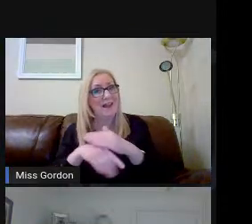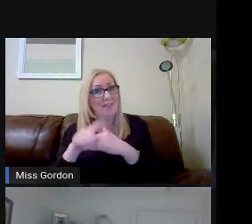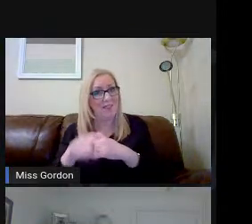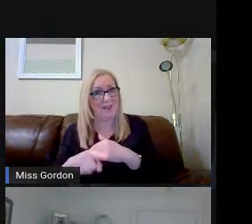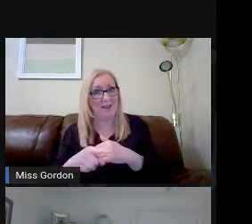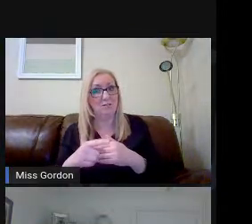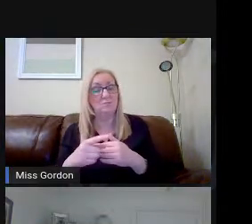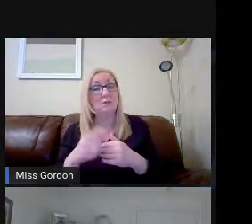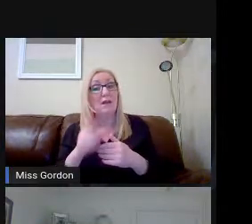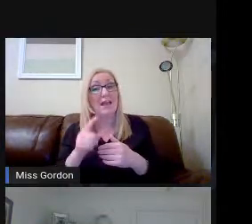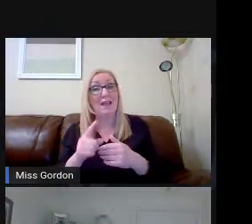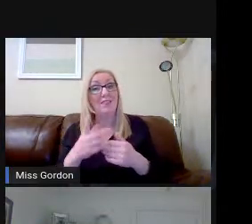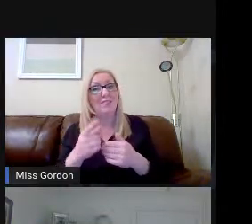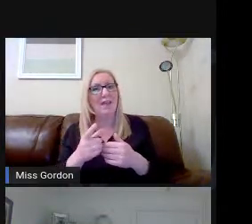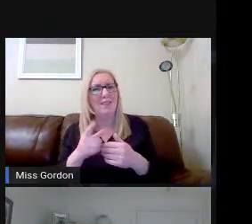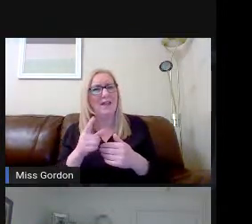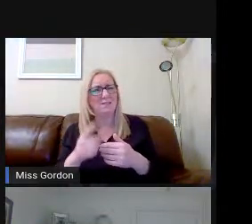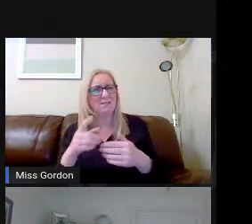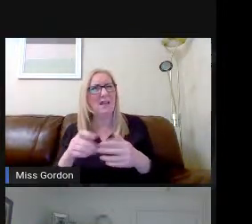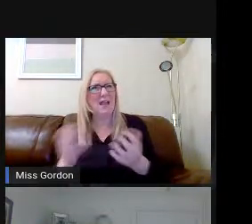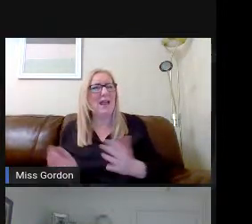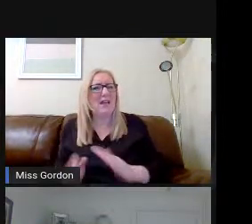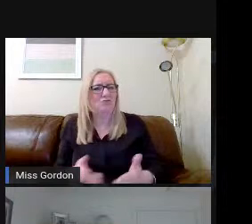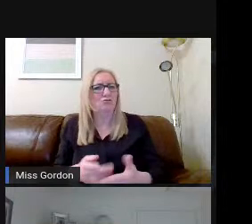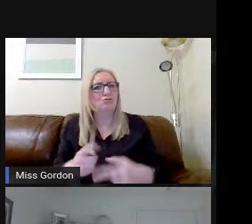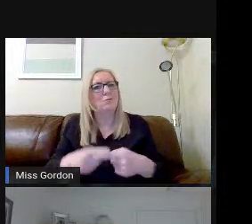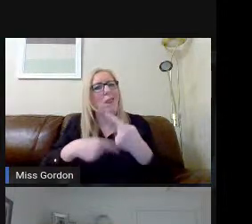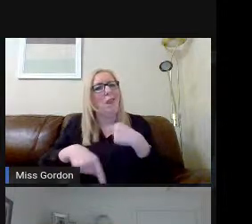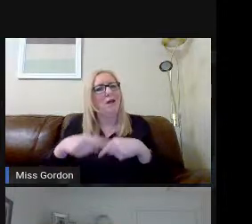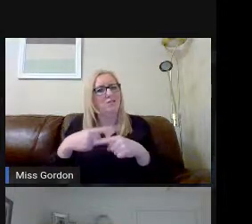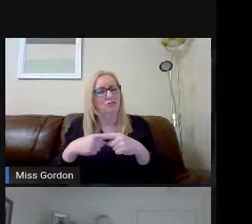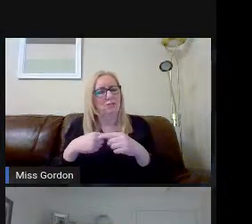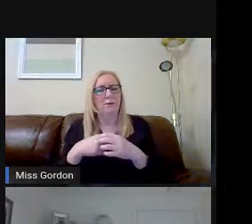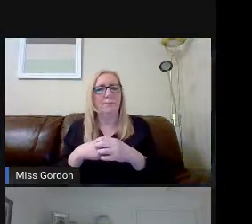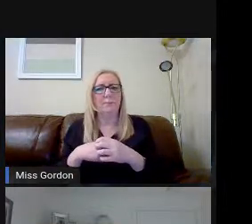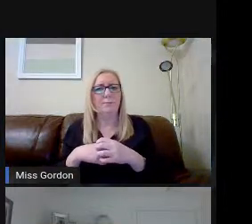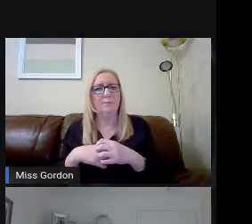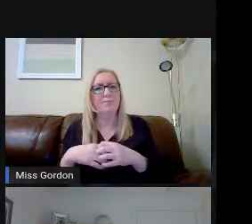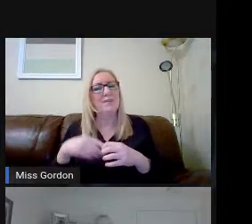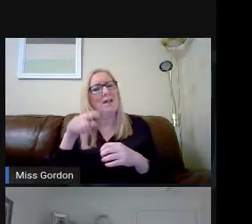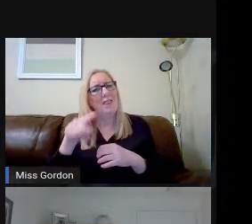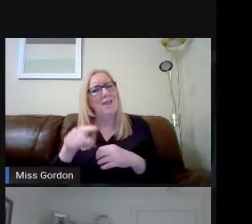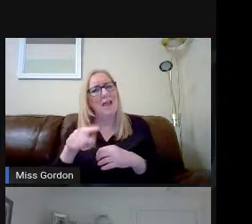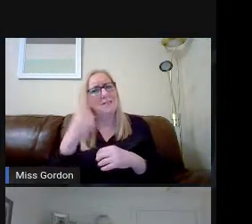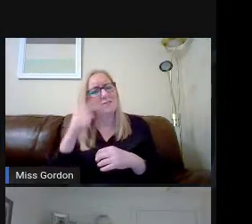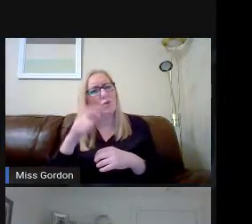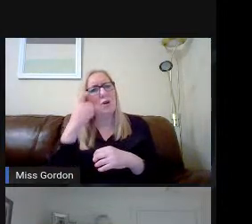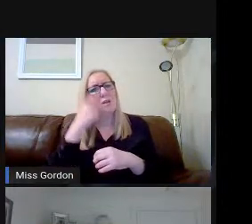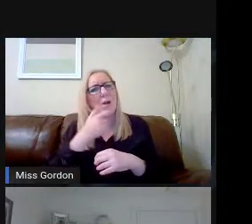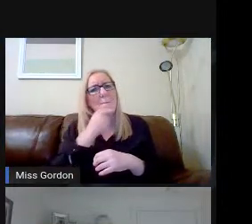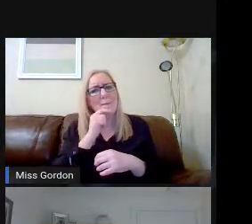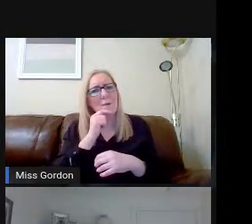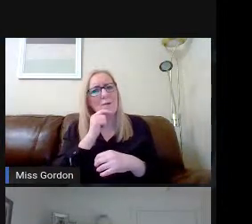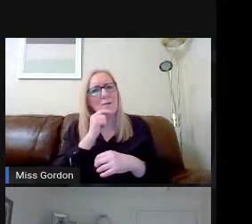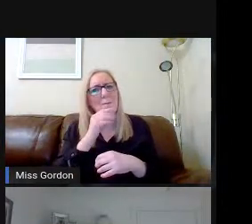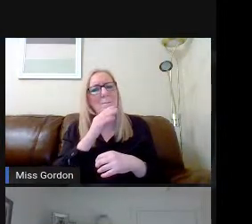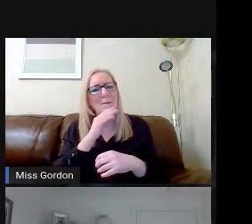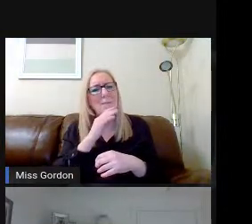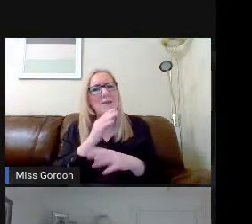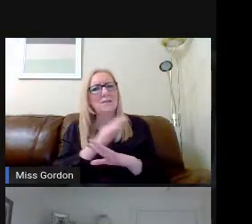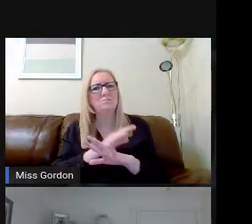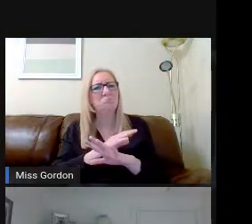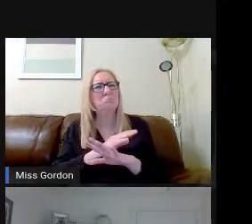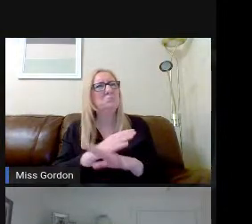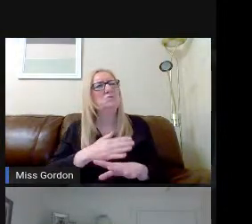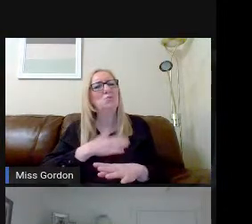last session. And that is designed for people, for young people who maybe are not keen on a discrete